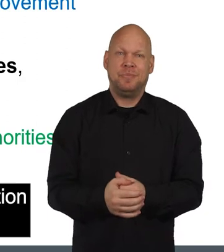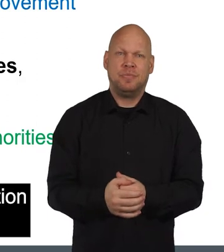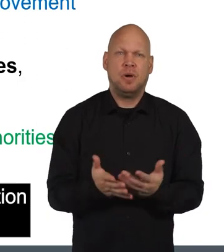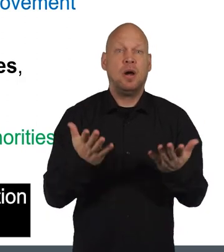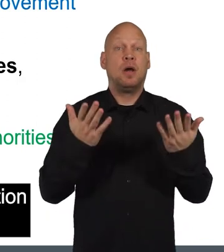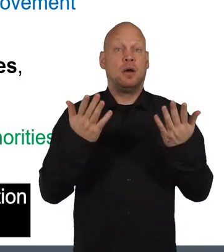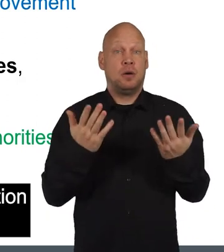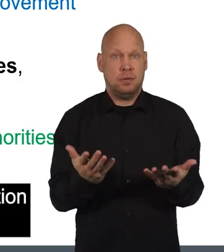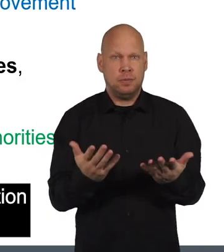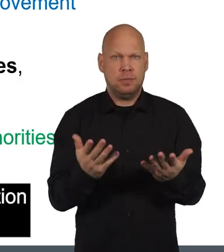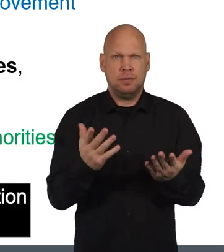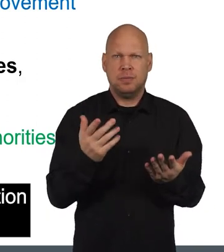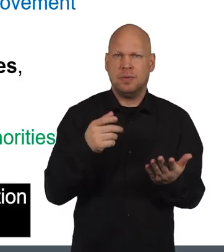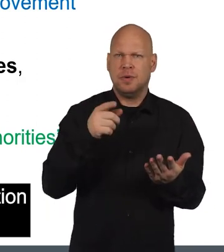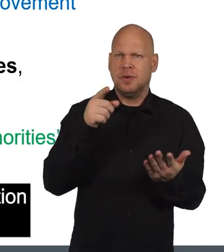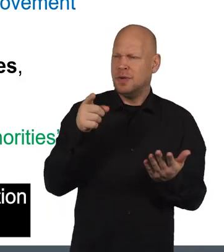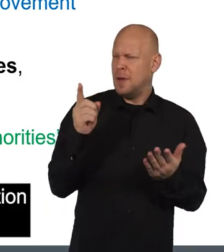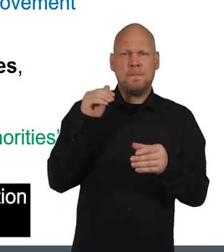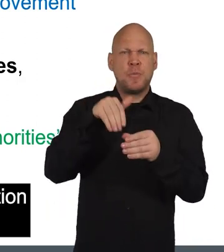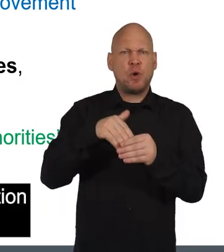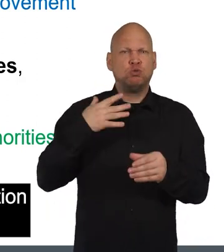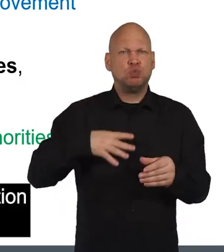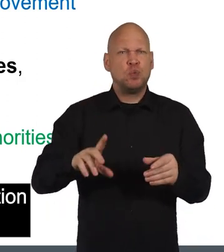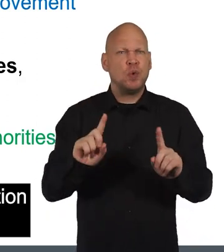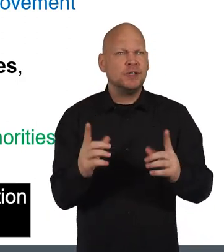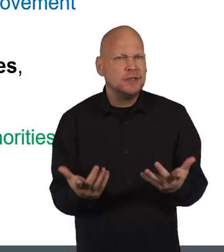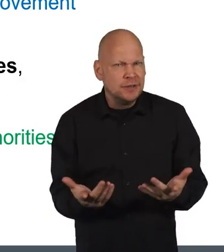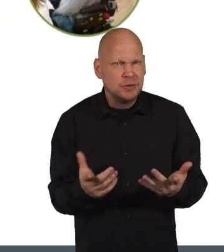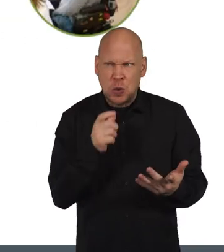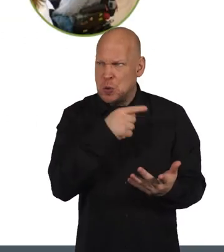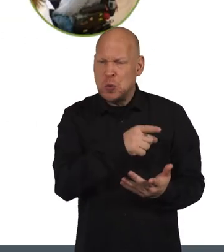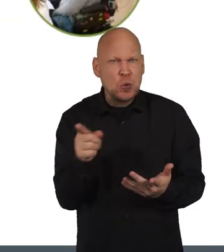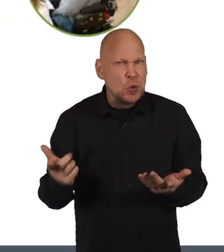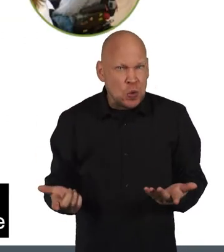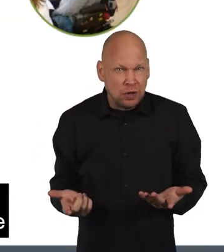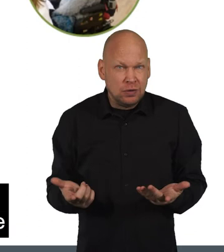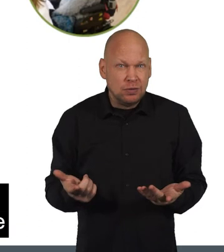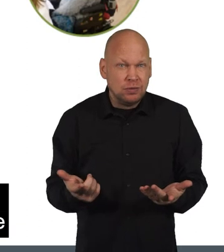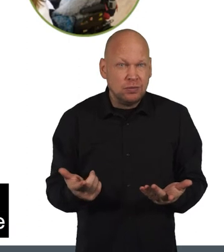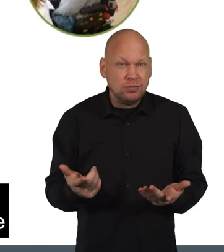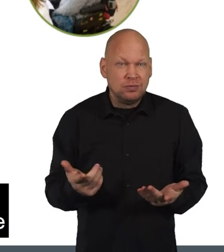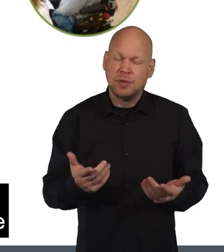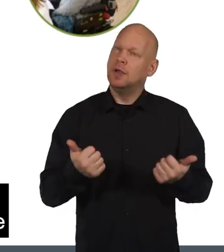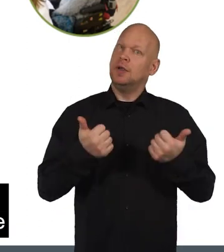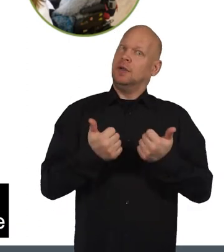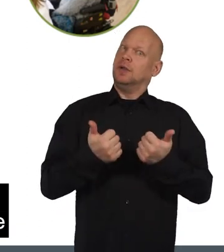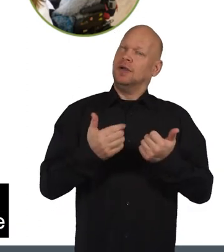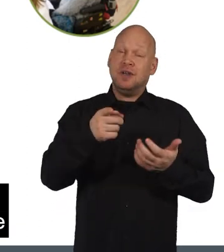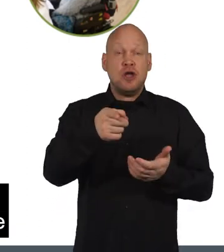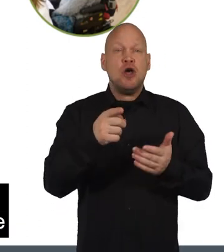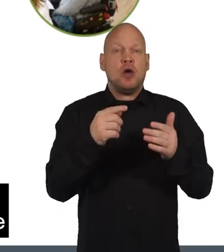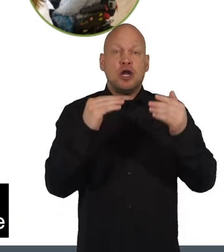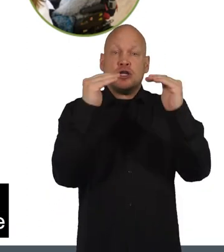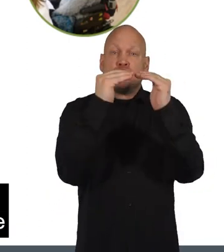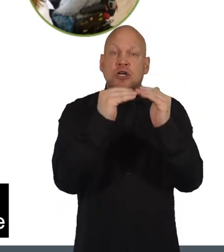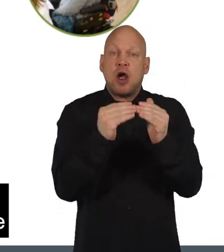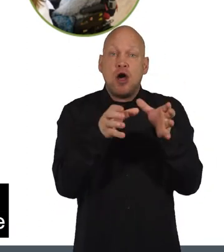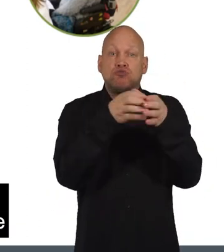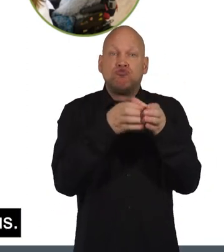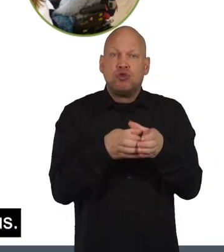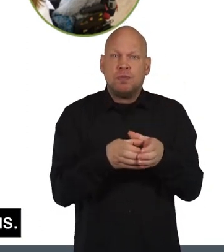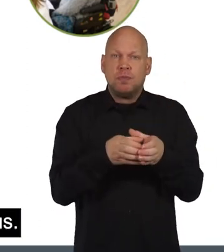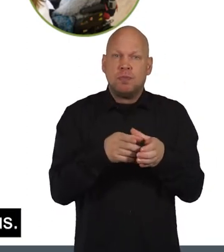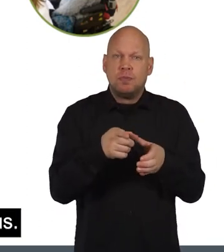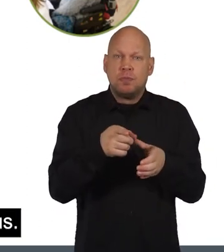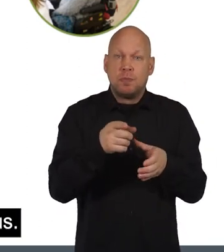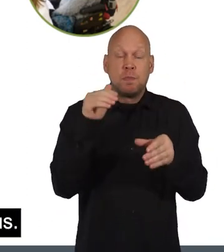And on that note, who can make participation requests? Fortunately, the criteria groups have to meet to